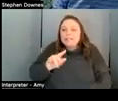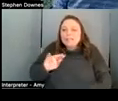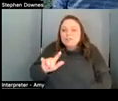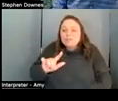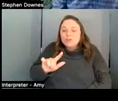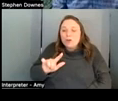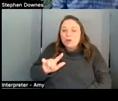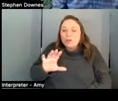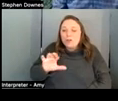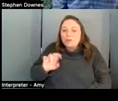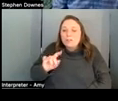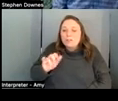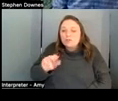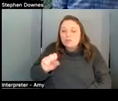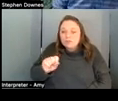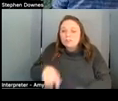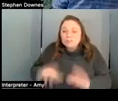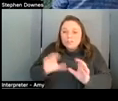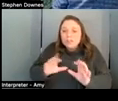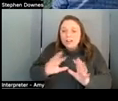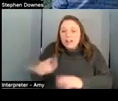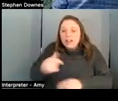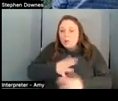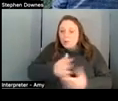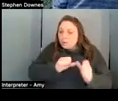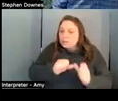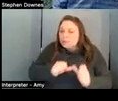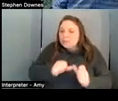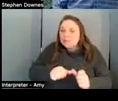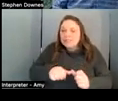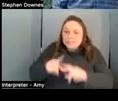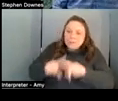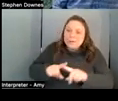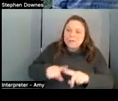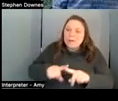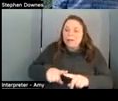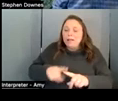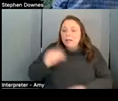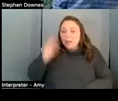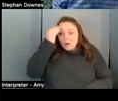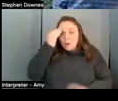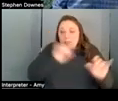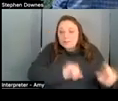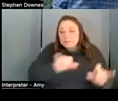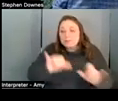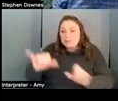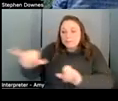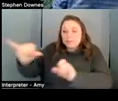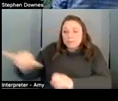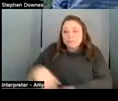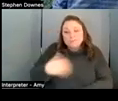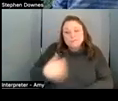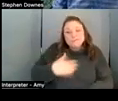yeah we want these to be persistent and reliable and knowably the same that's a hard